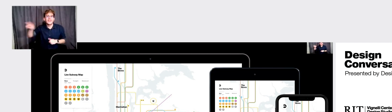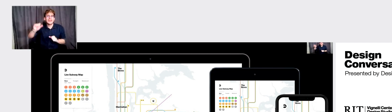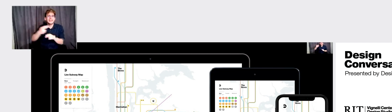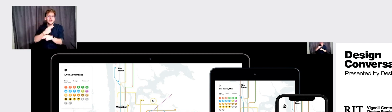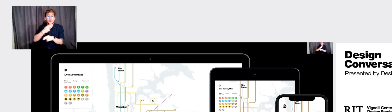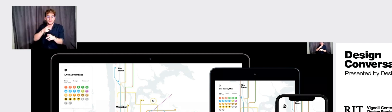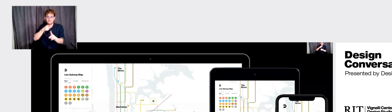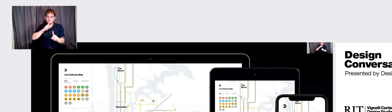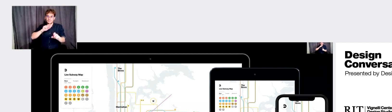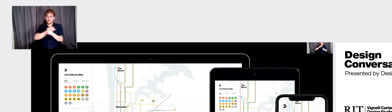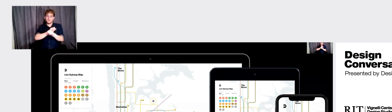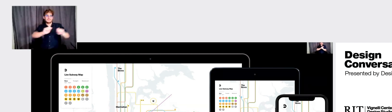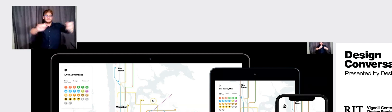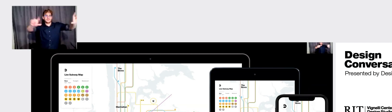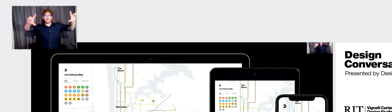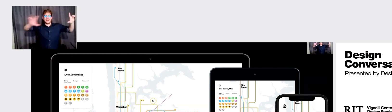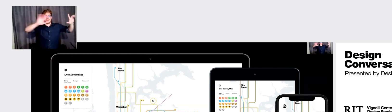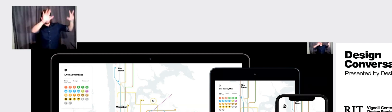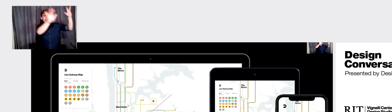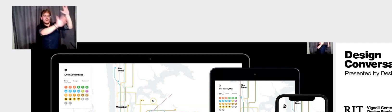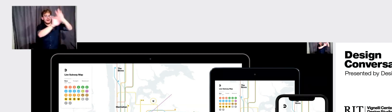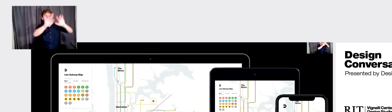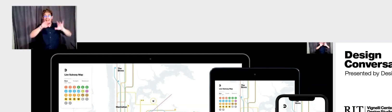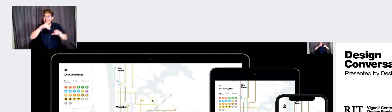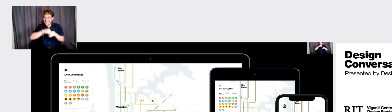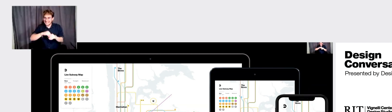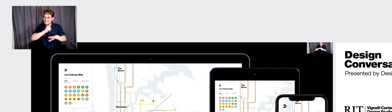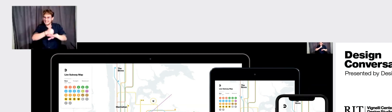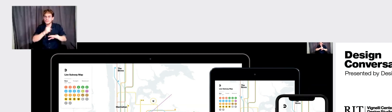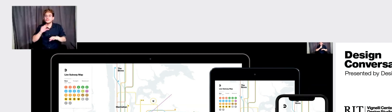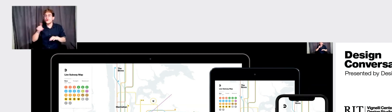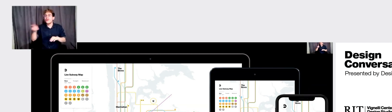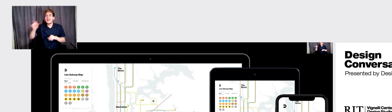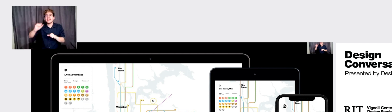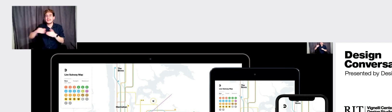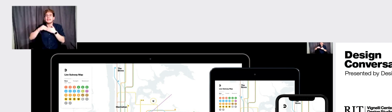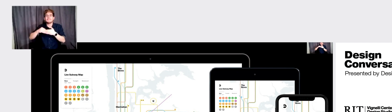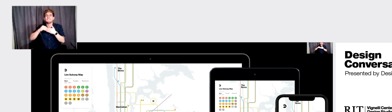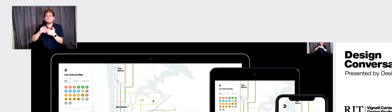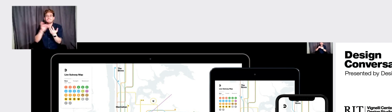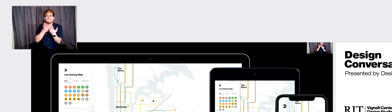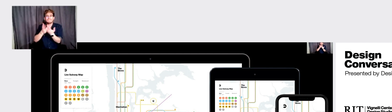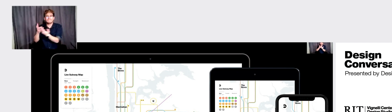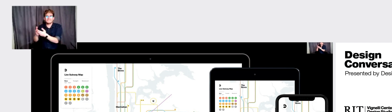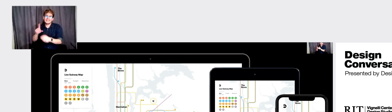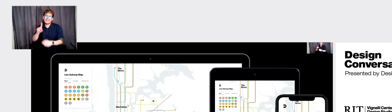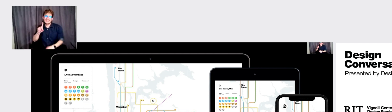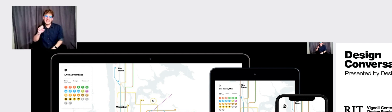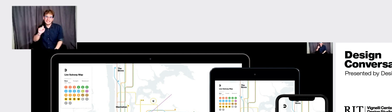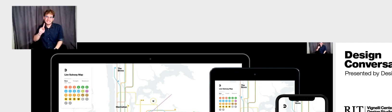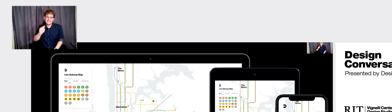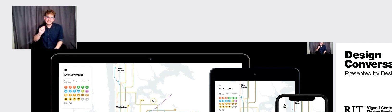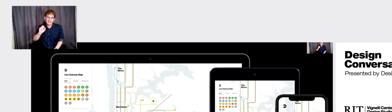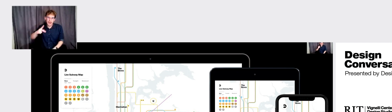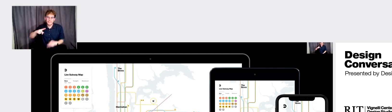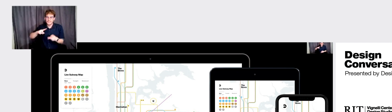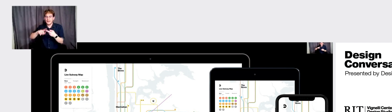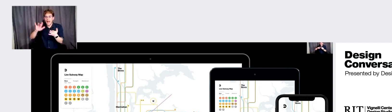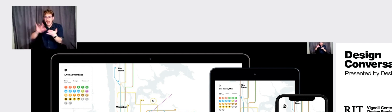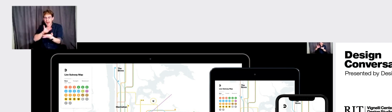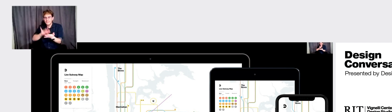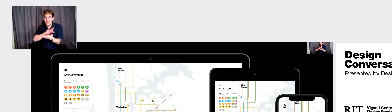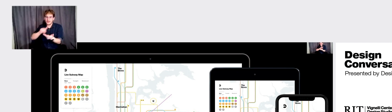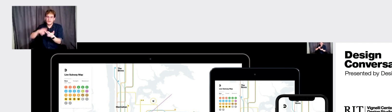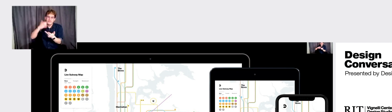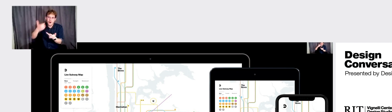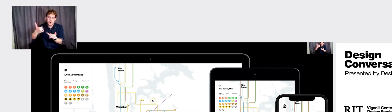stations, you know, on the big screens. So it's a solution that is really flexible. Uh, you can see on the desktop and the phone. Um, I think the phone